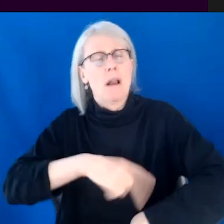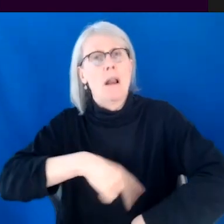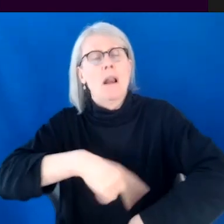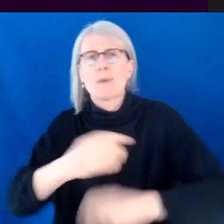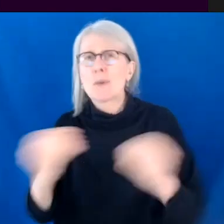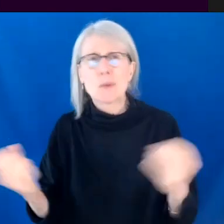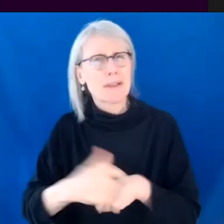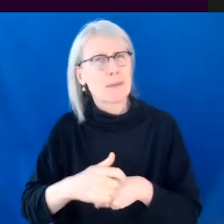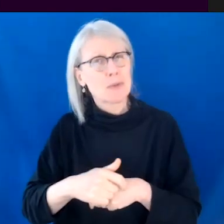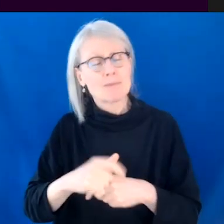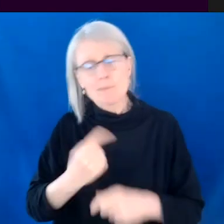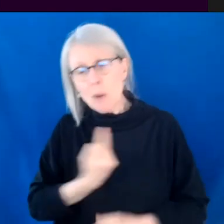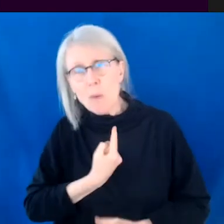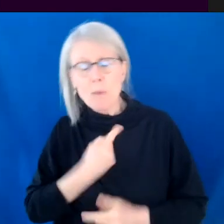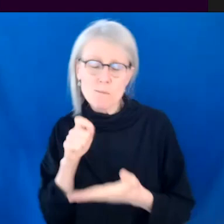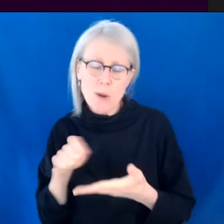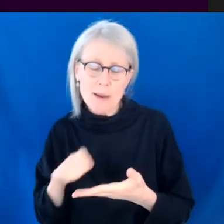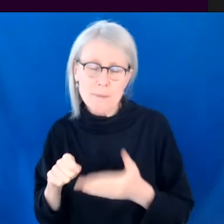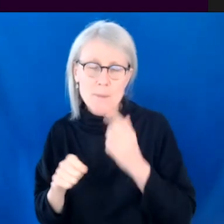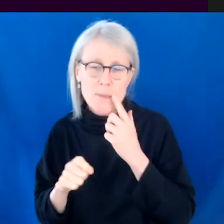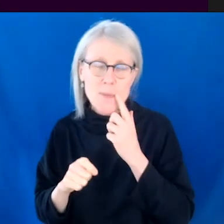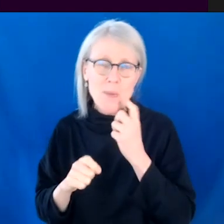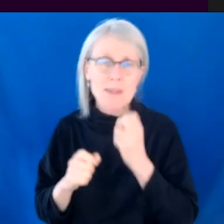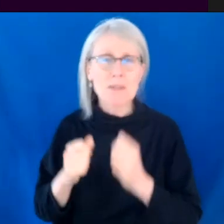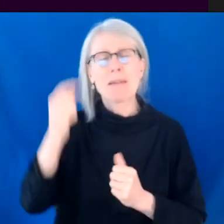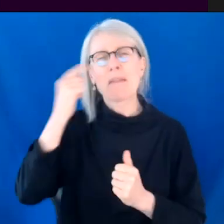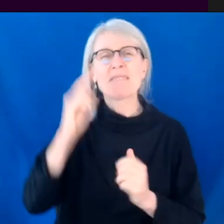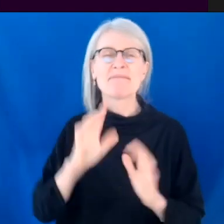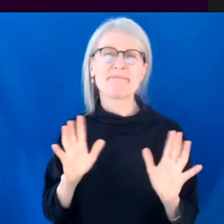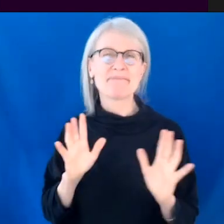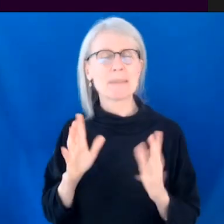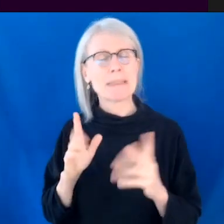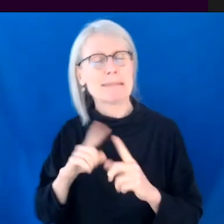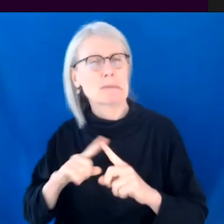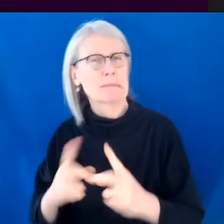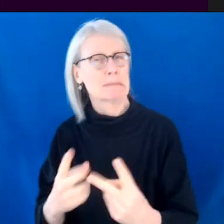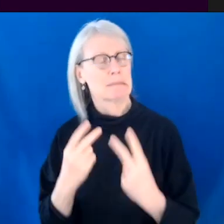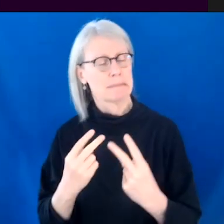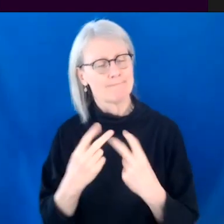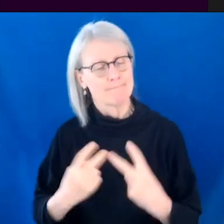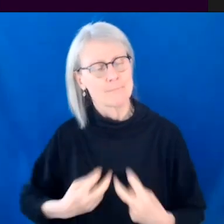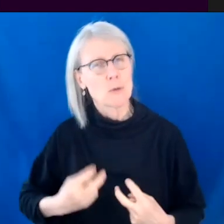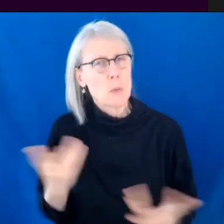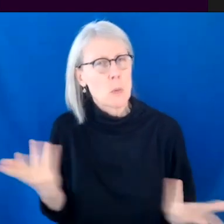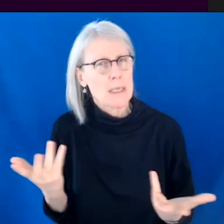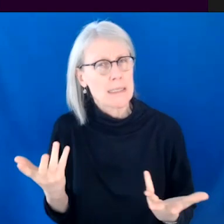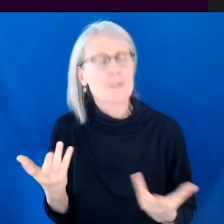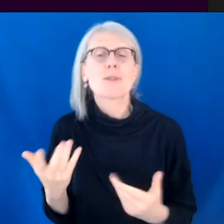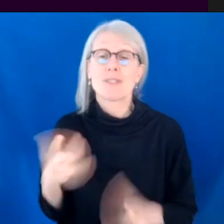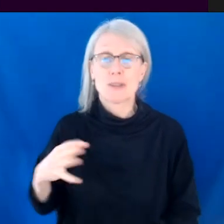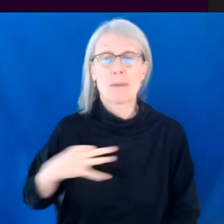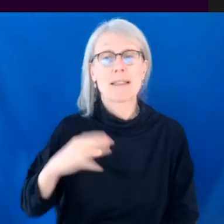Um, so I felt like I needed to re kind of refocus, um, again, and, uh, so I applied to the CFC.